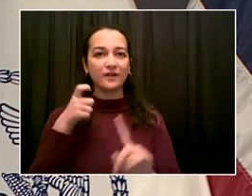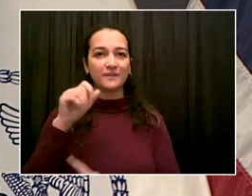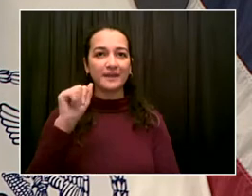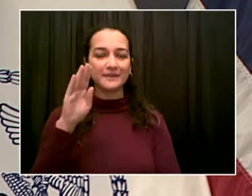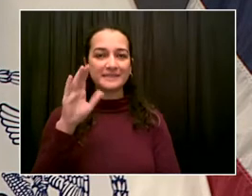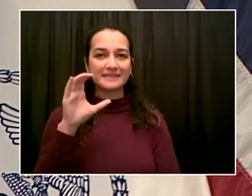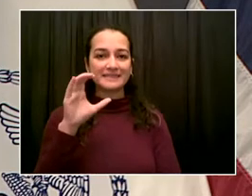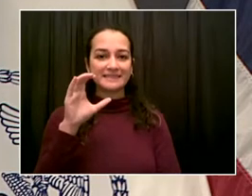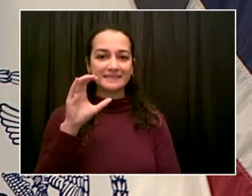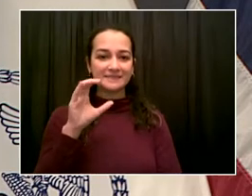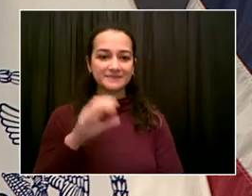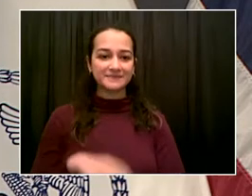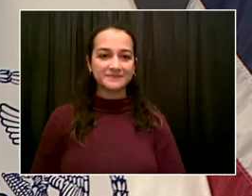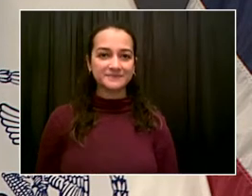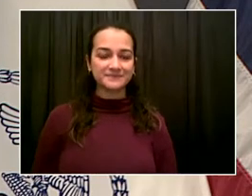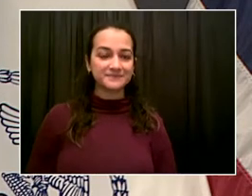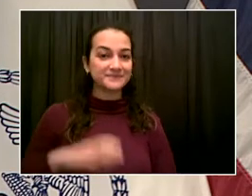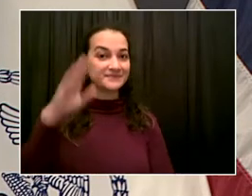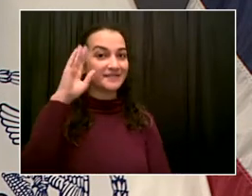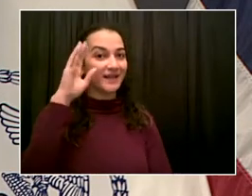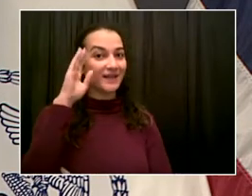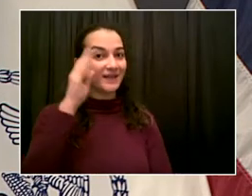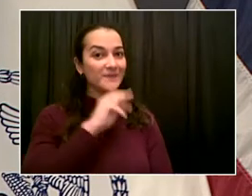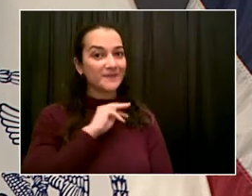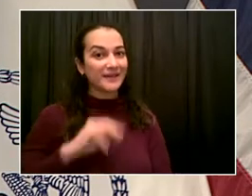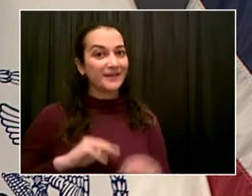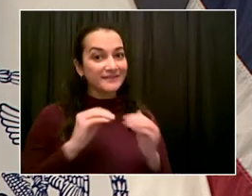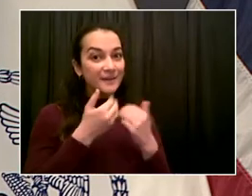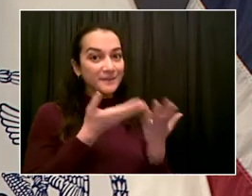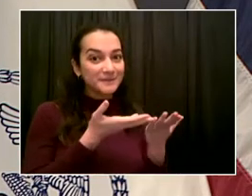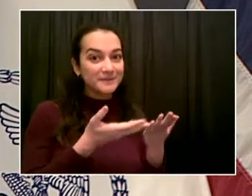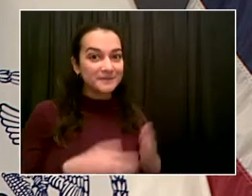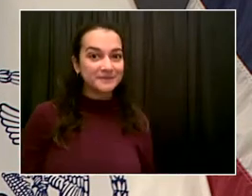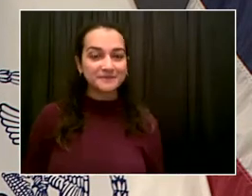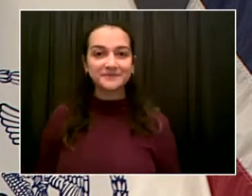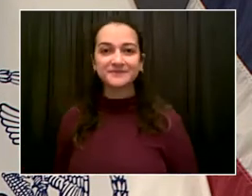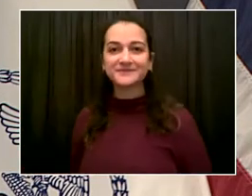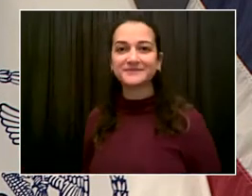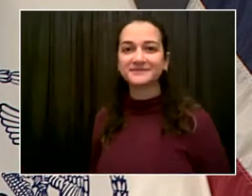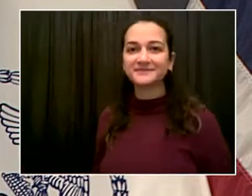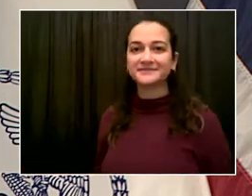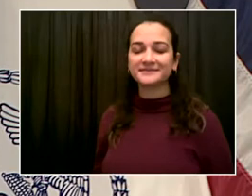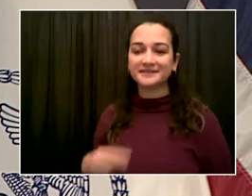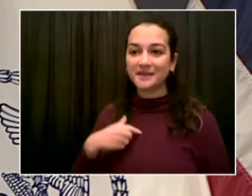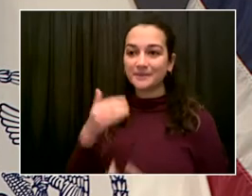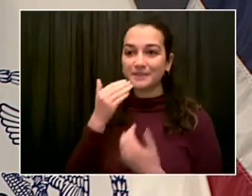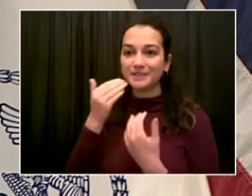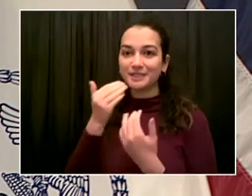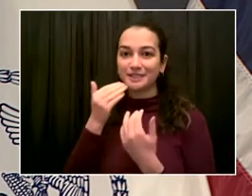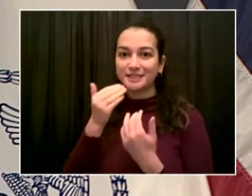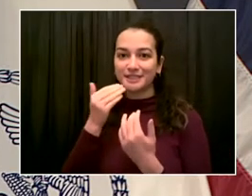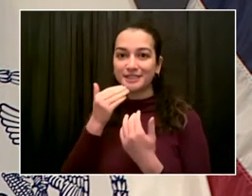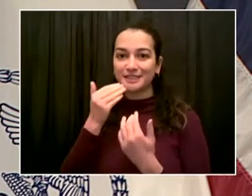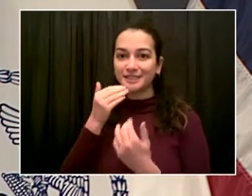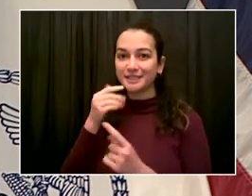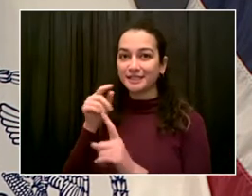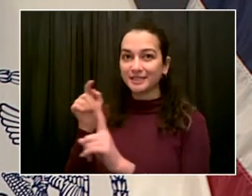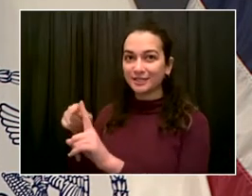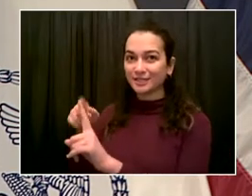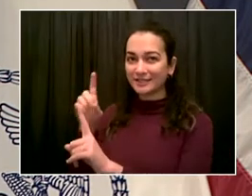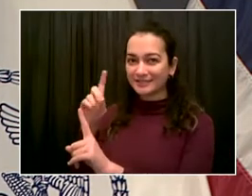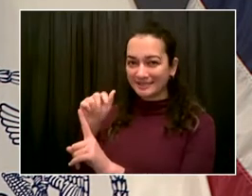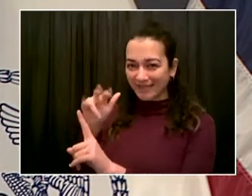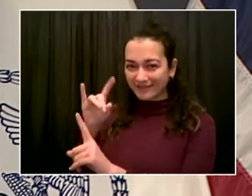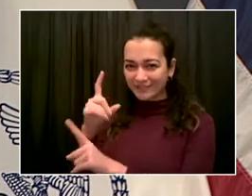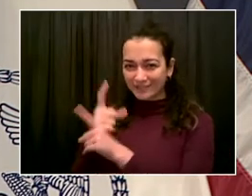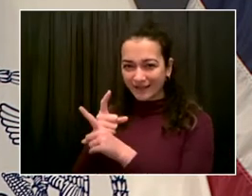Hey, Mayor, how are you? I'm doing good, Dave. I don't know why they always call you David when they introduce you. I've always known you as Dave. I